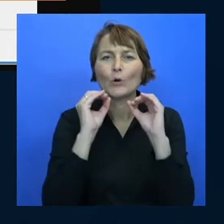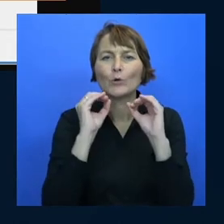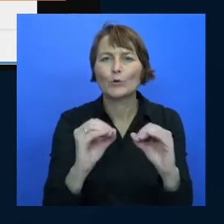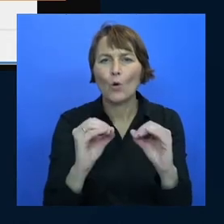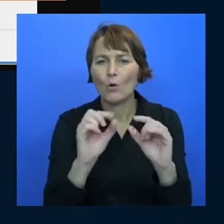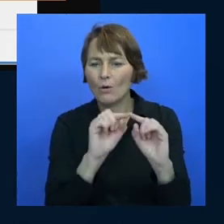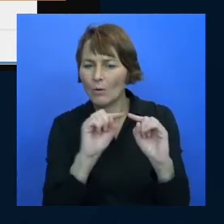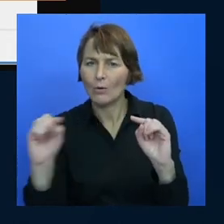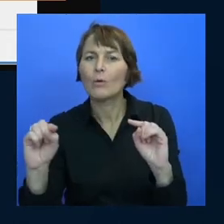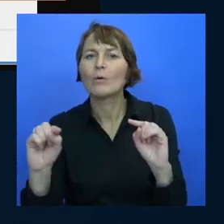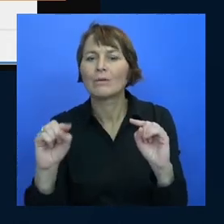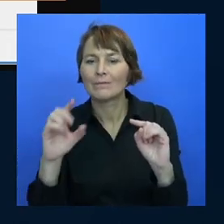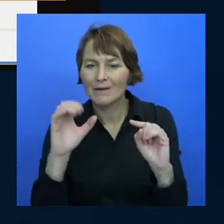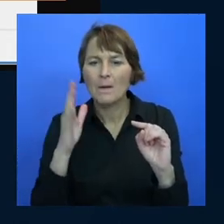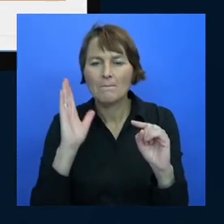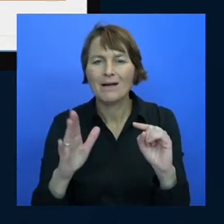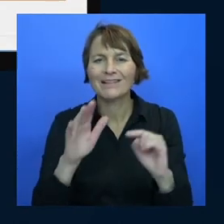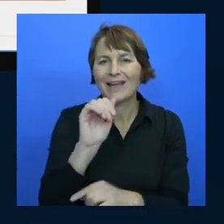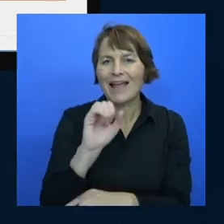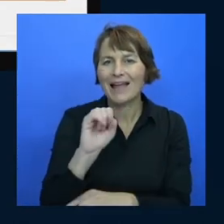file as a text file